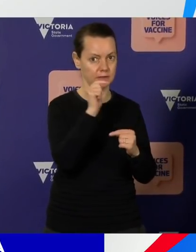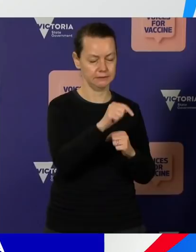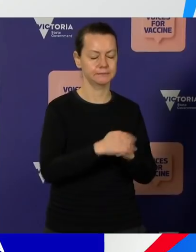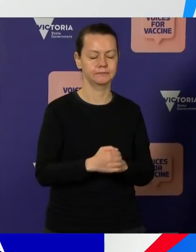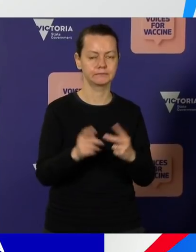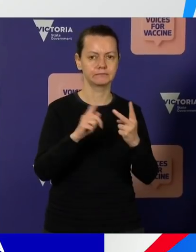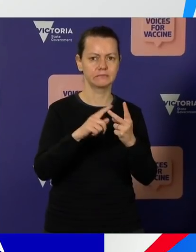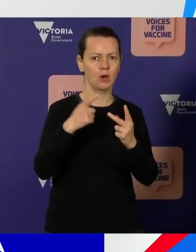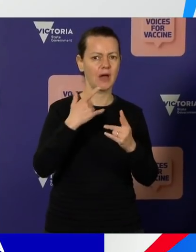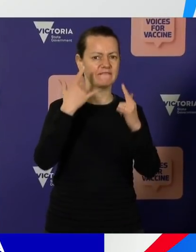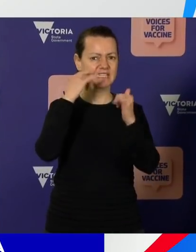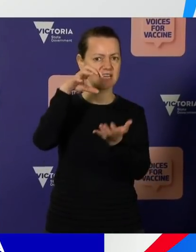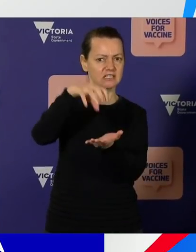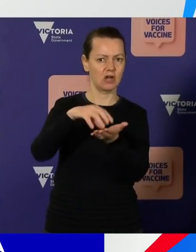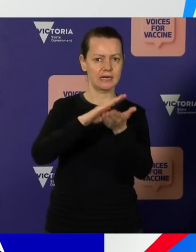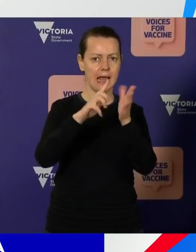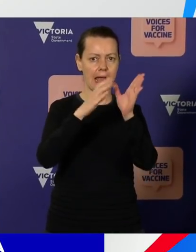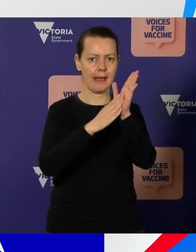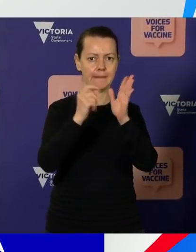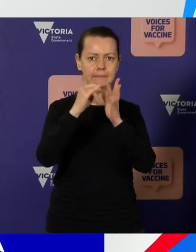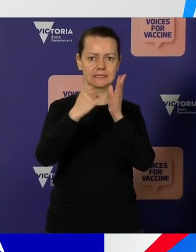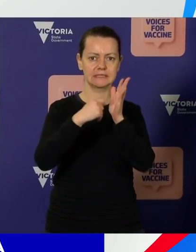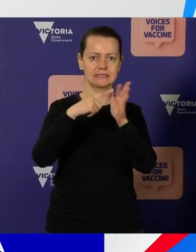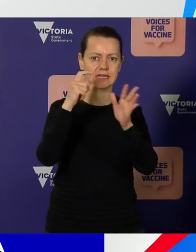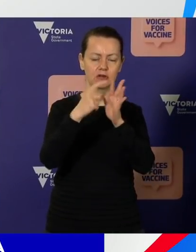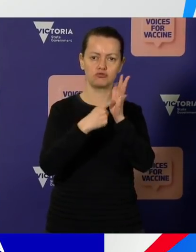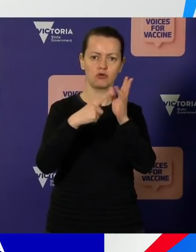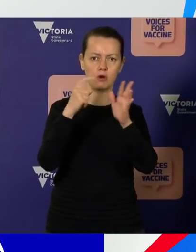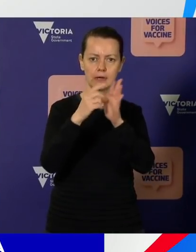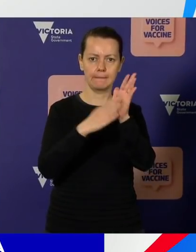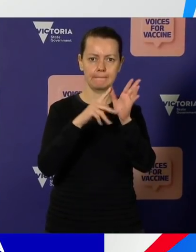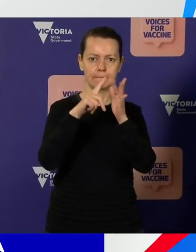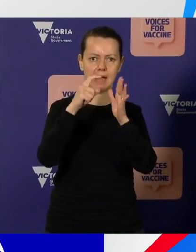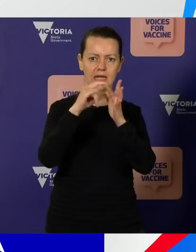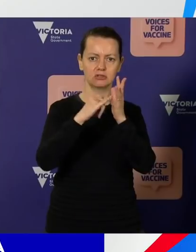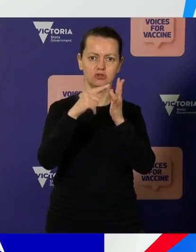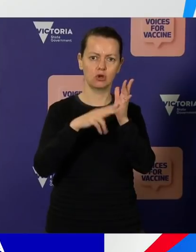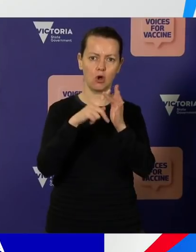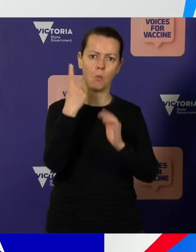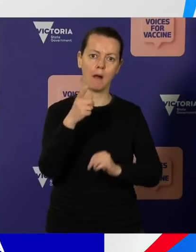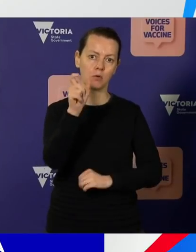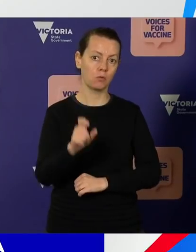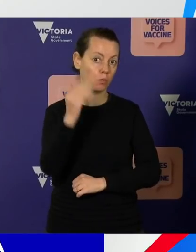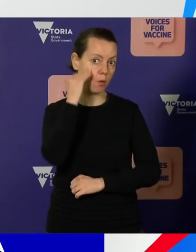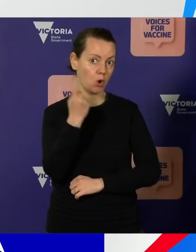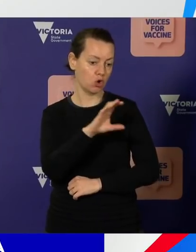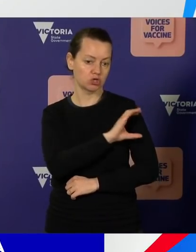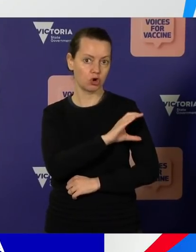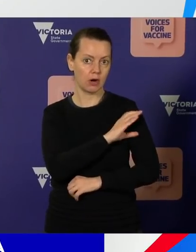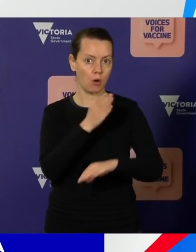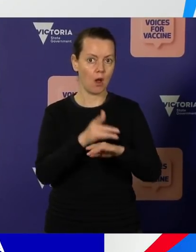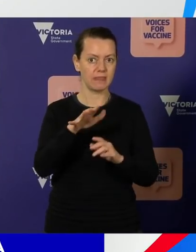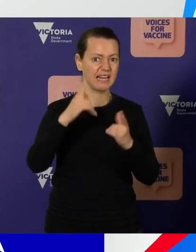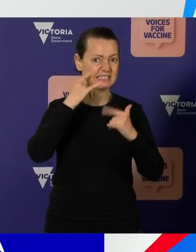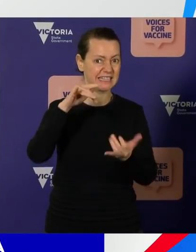testing stations at Hampstead Road in Maidstone who has tested positive. She has had one dose of Pfizer but